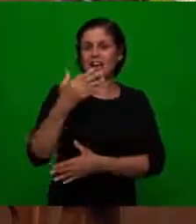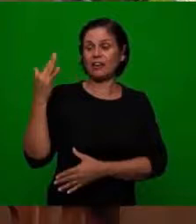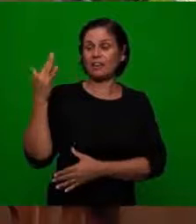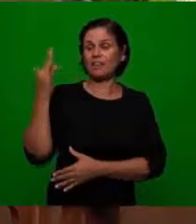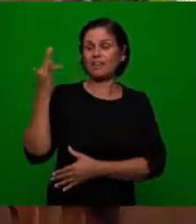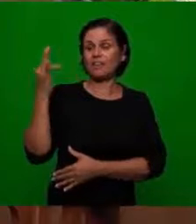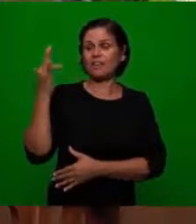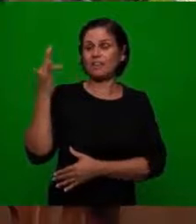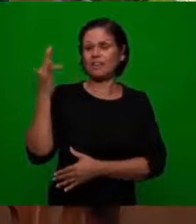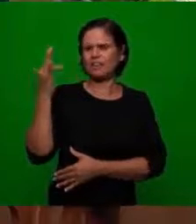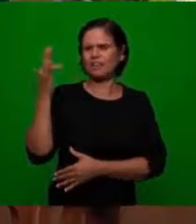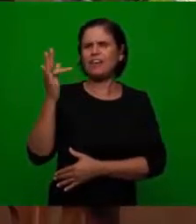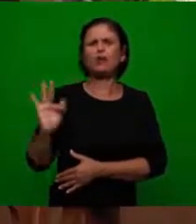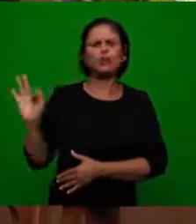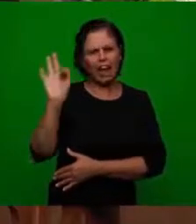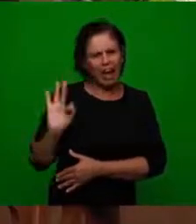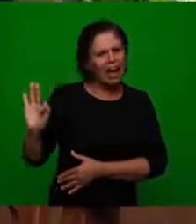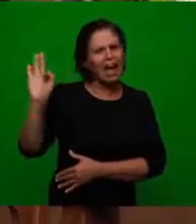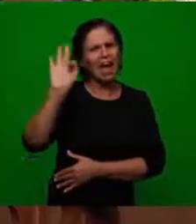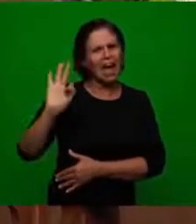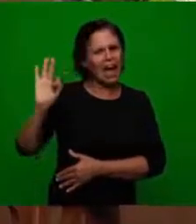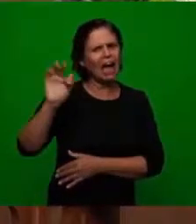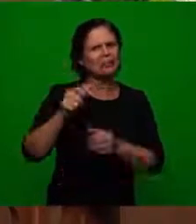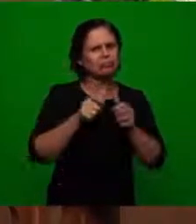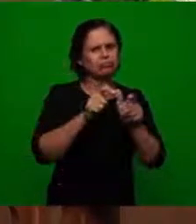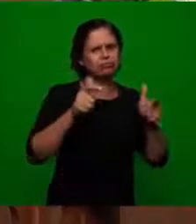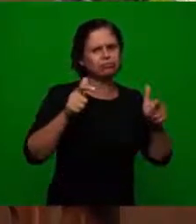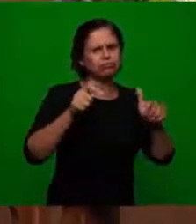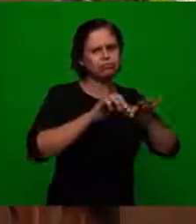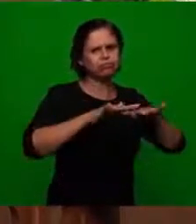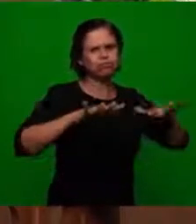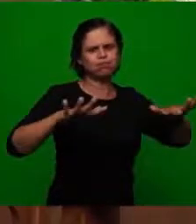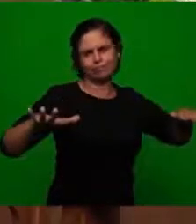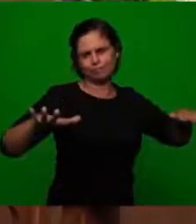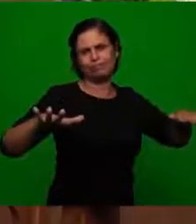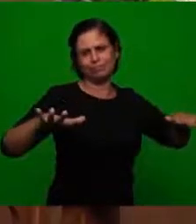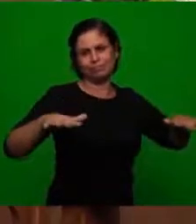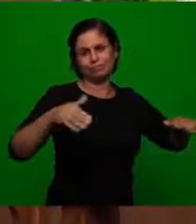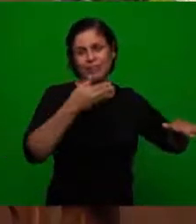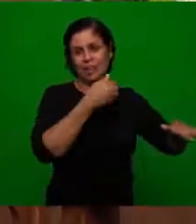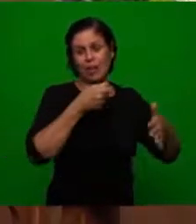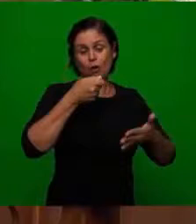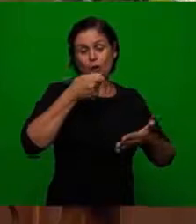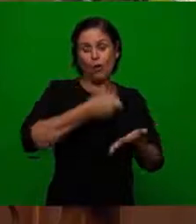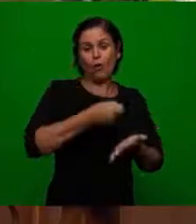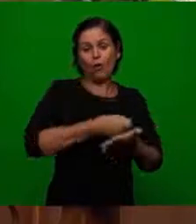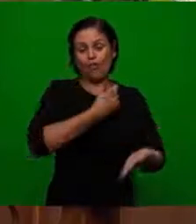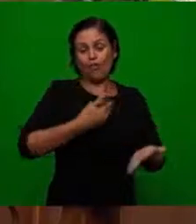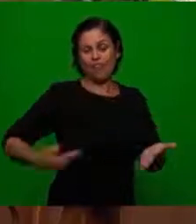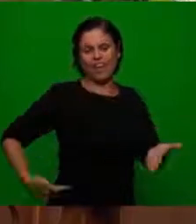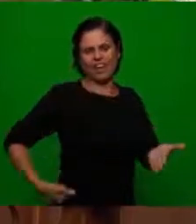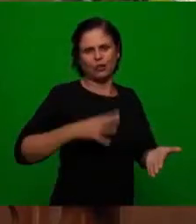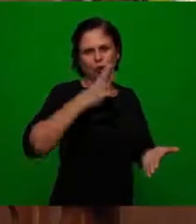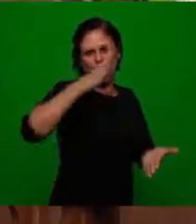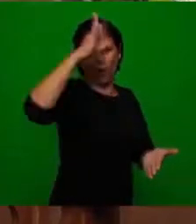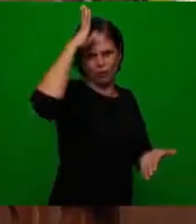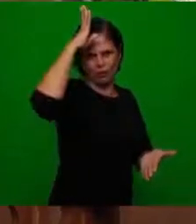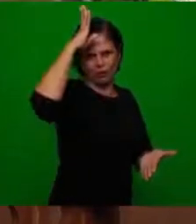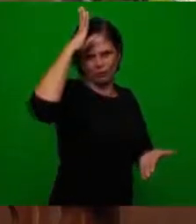they built universities so the church started taking possession of what everybody thought was a